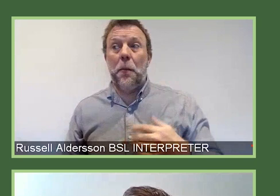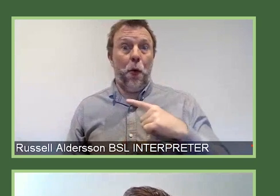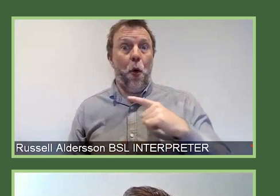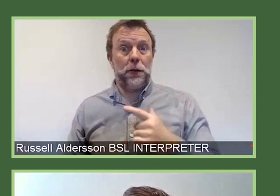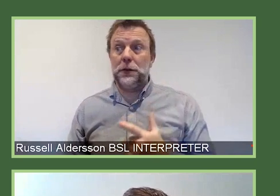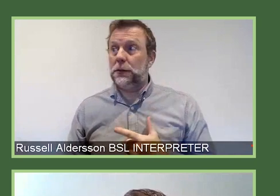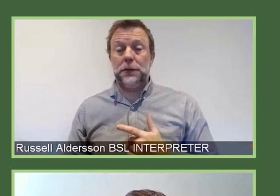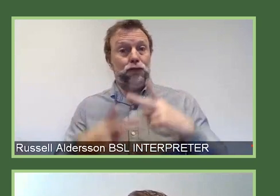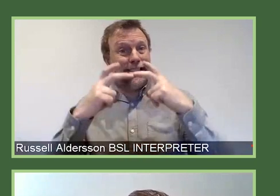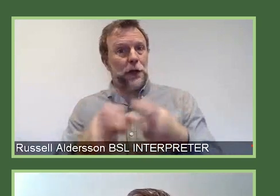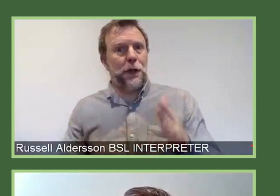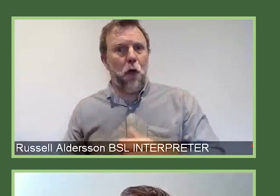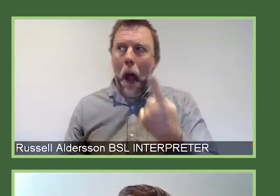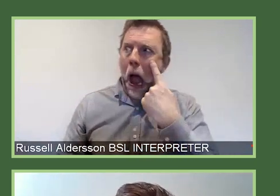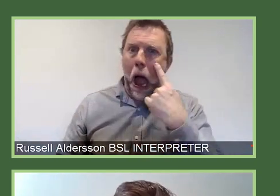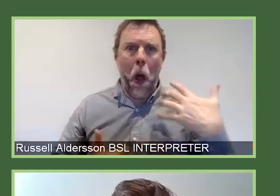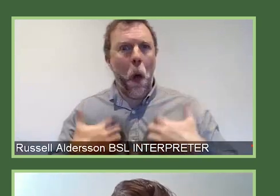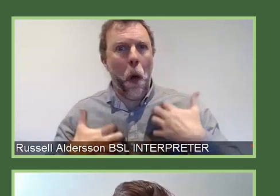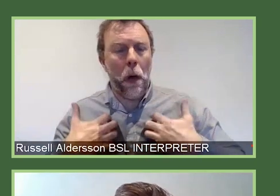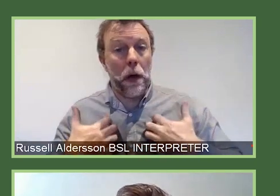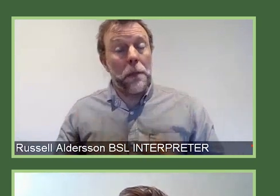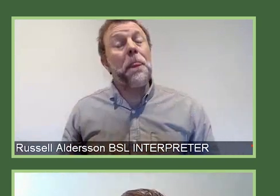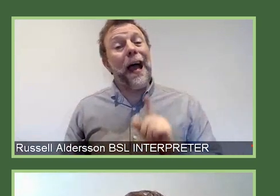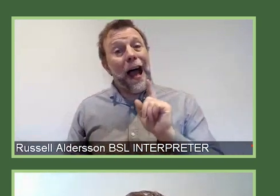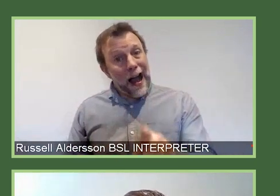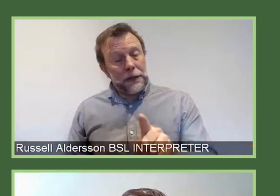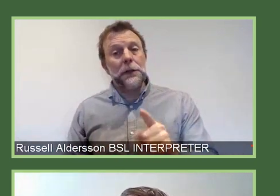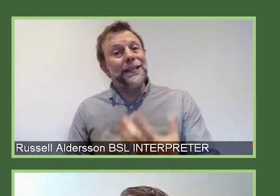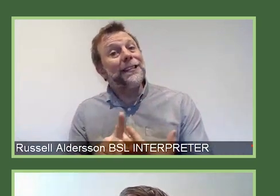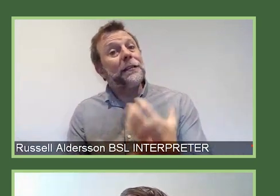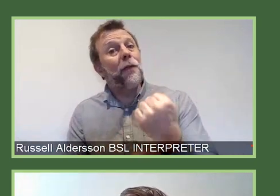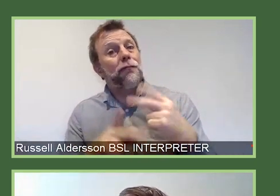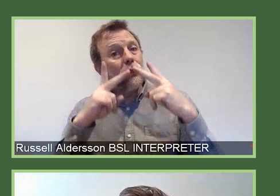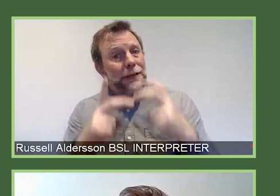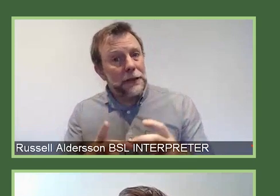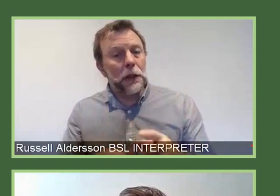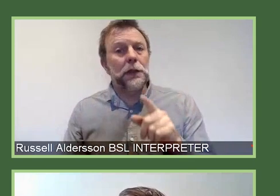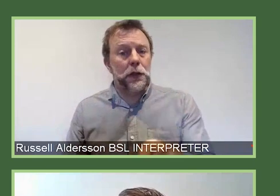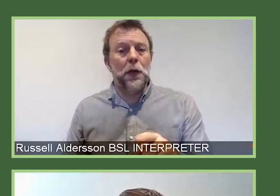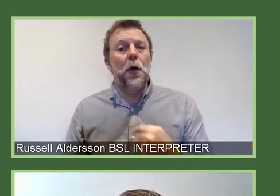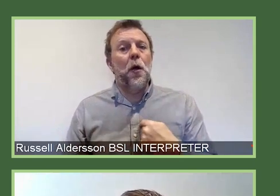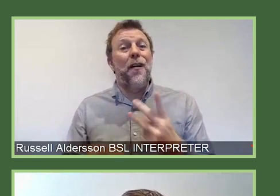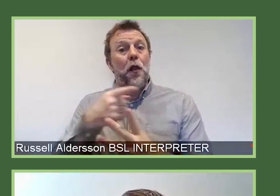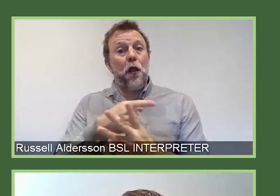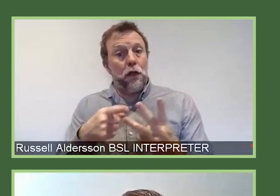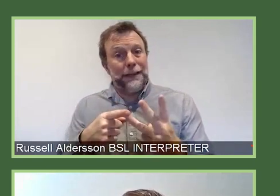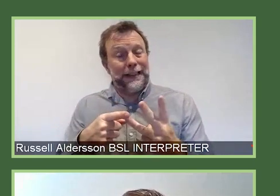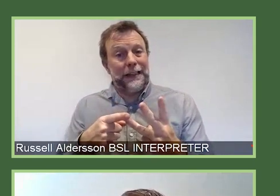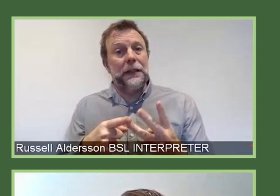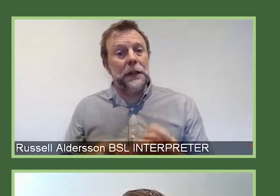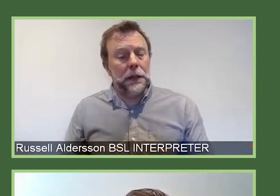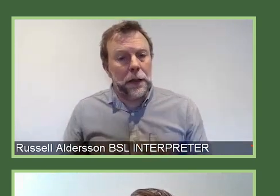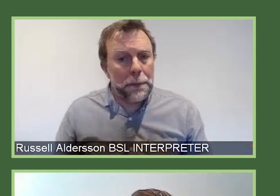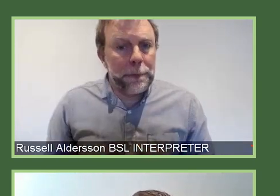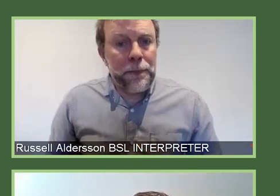research. And alongside discovery research, we will also support three challenge-led programmes which have